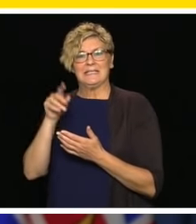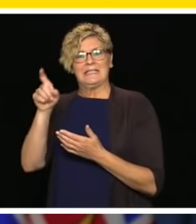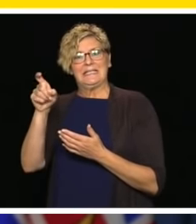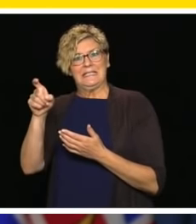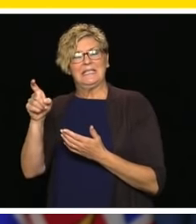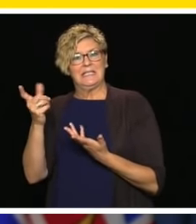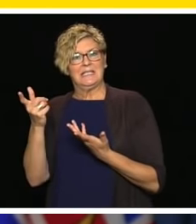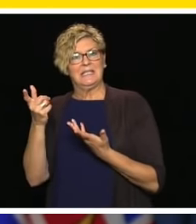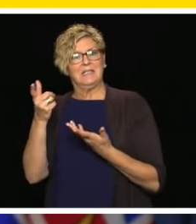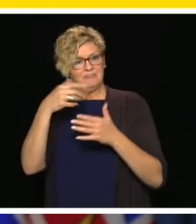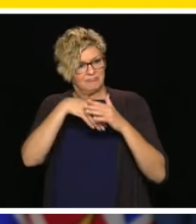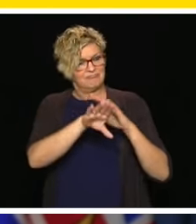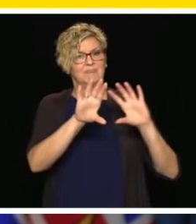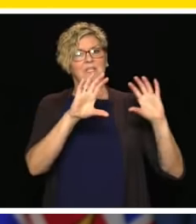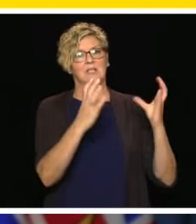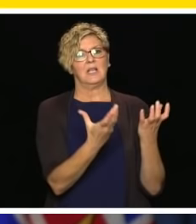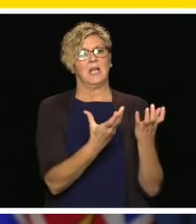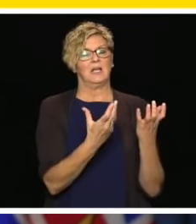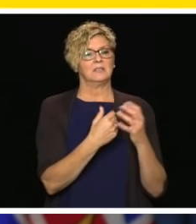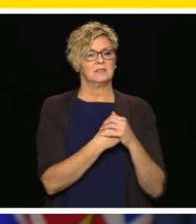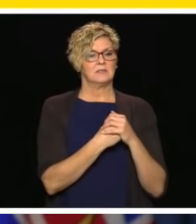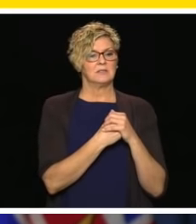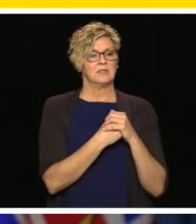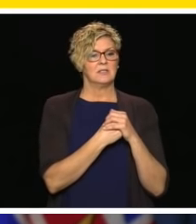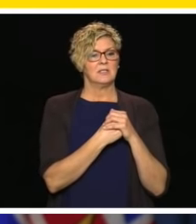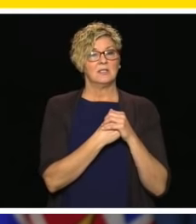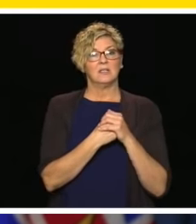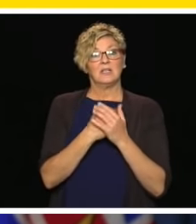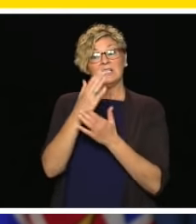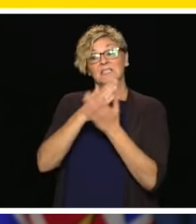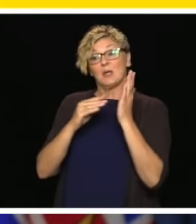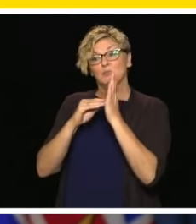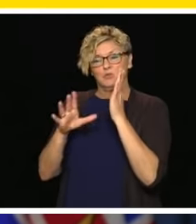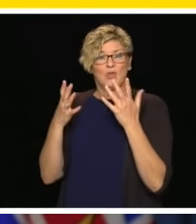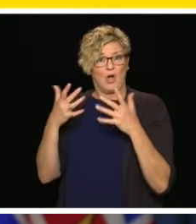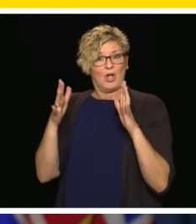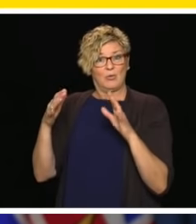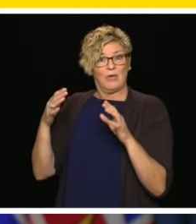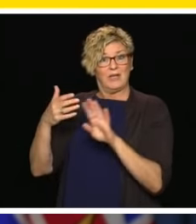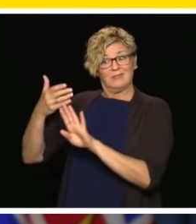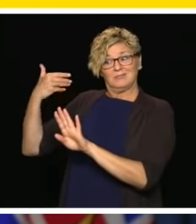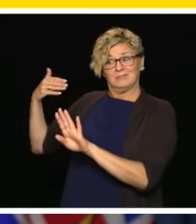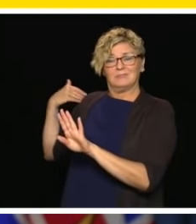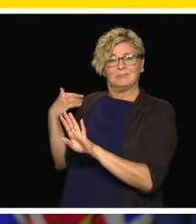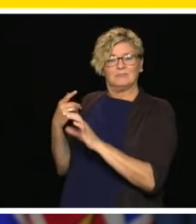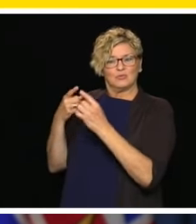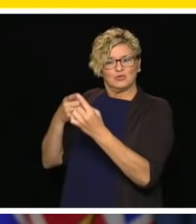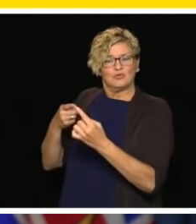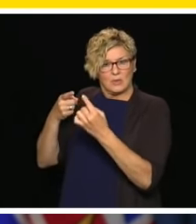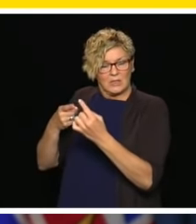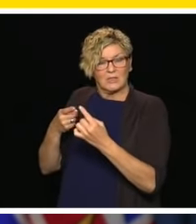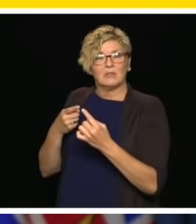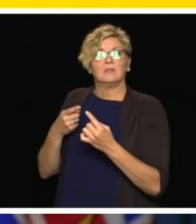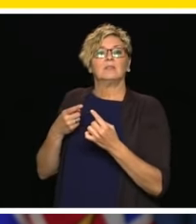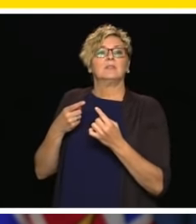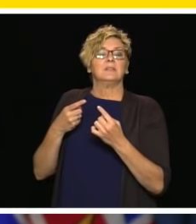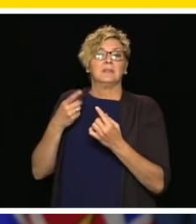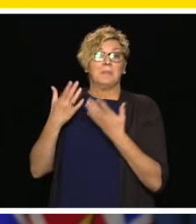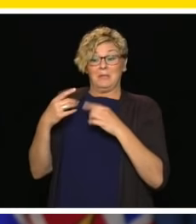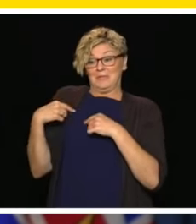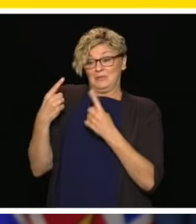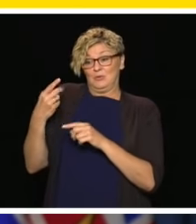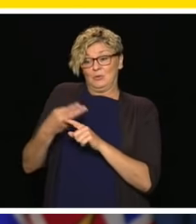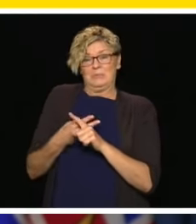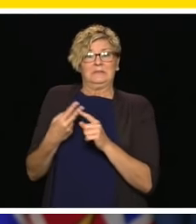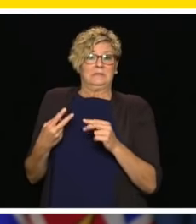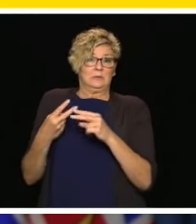experience all kinds of things around summer learning loss as it is. That would be magnified between March 30 when spring